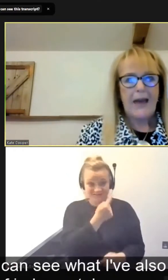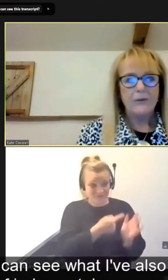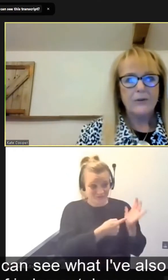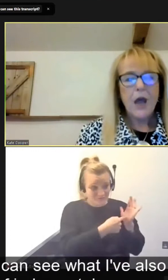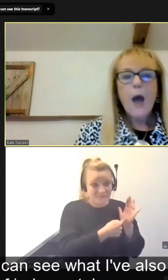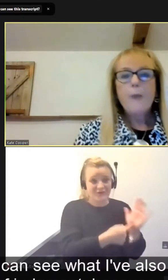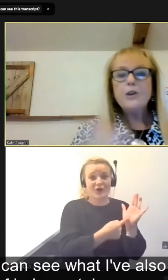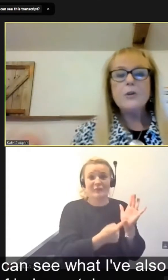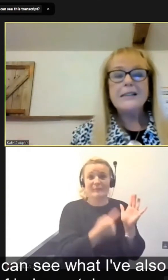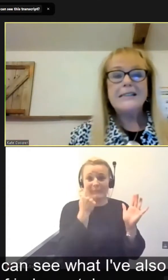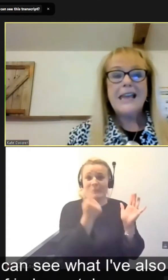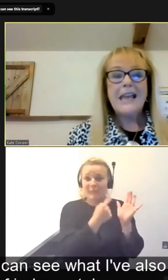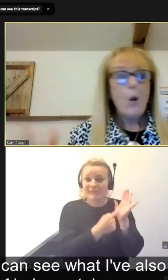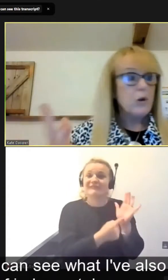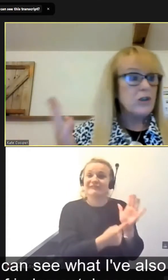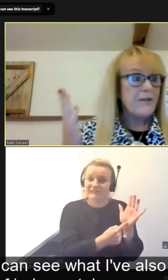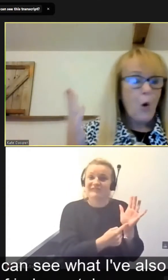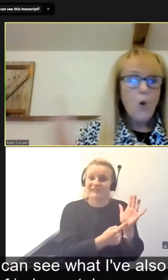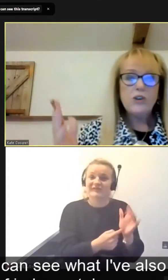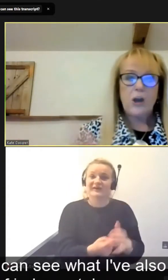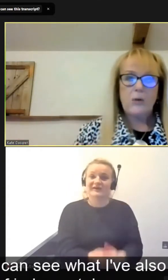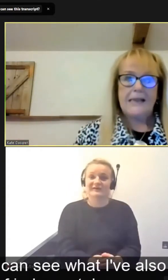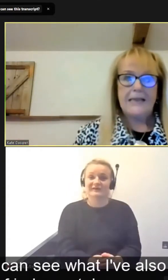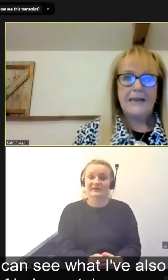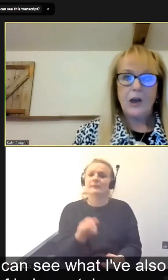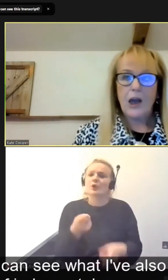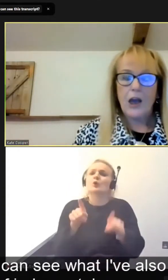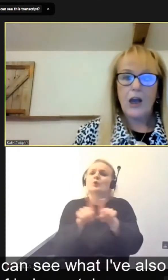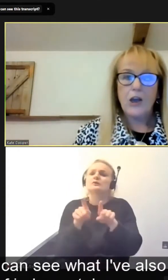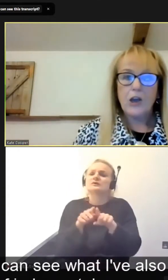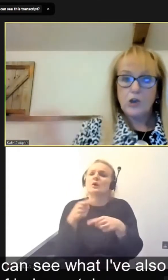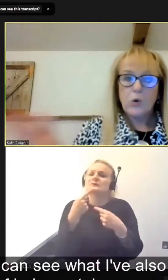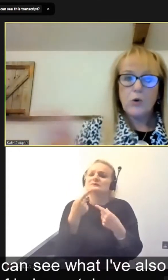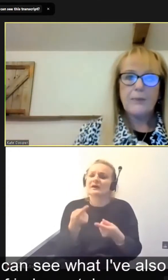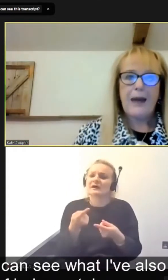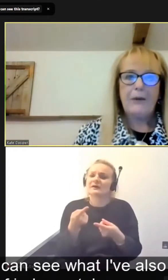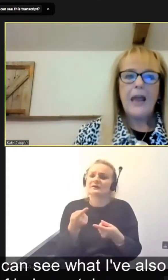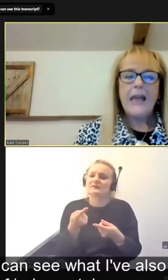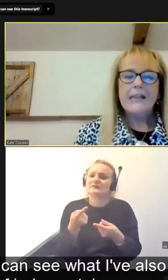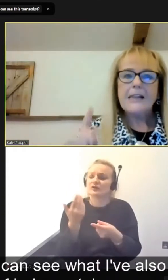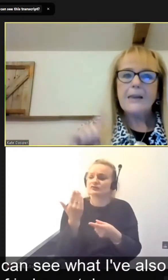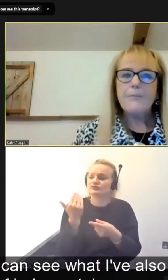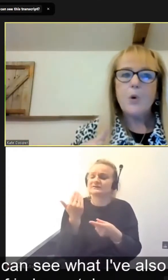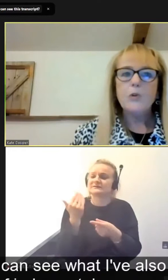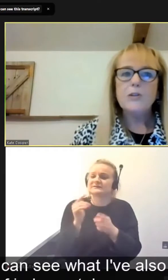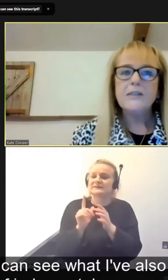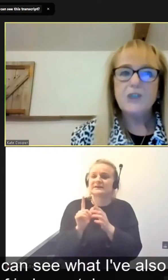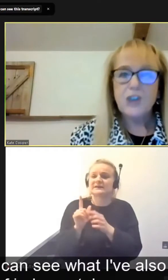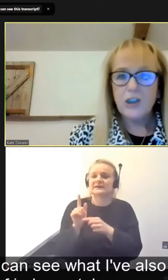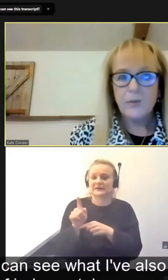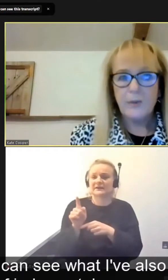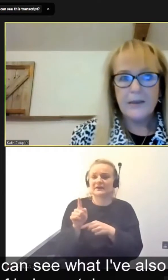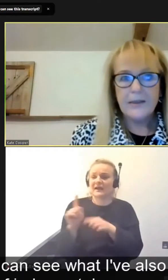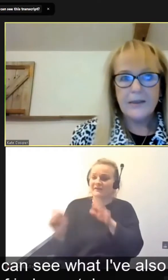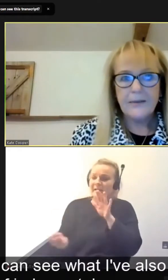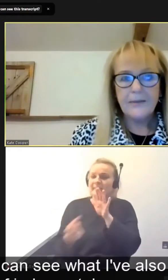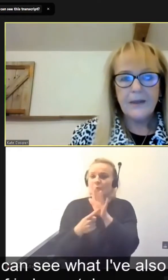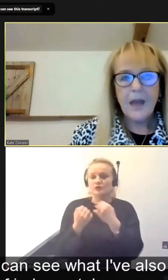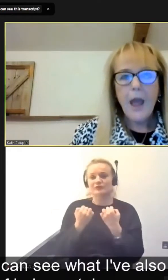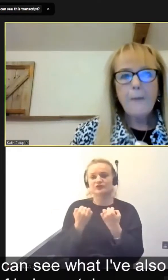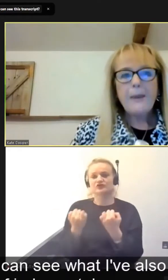into account. But you can see what I've also said, talked about, is the importance of judgment.